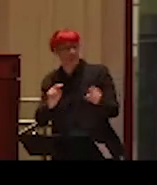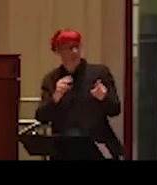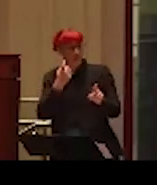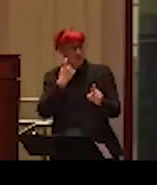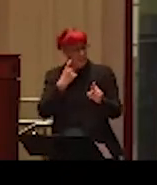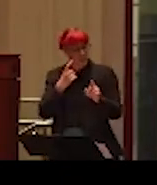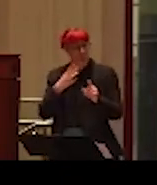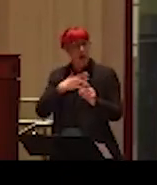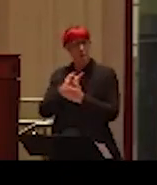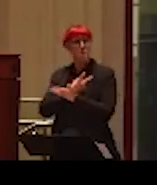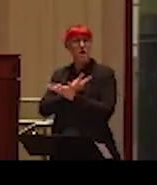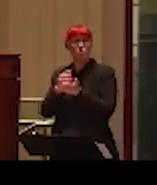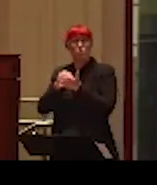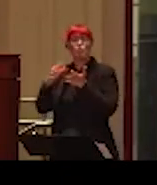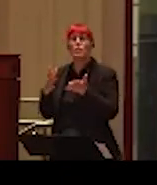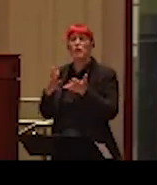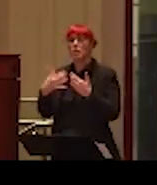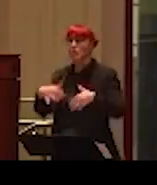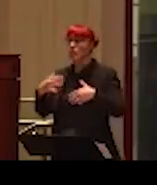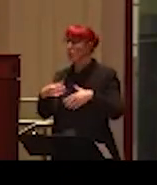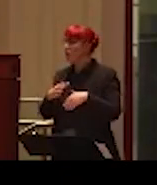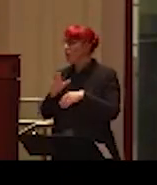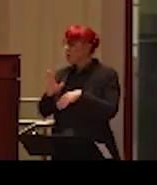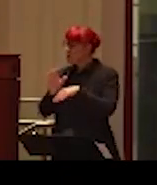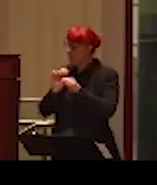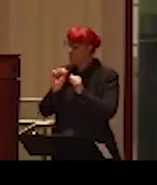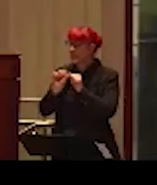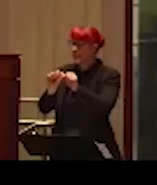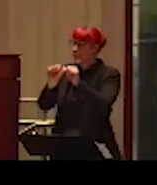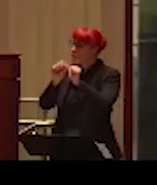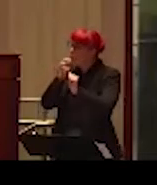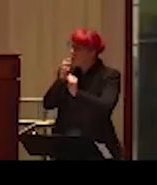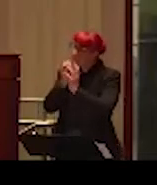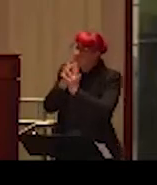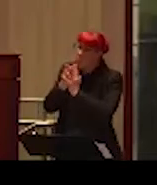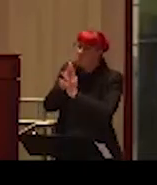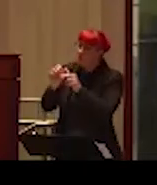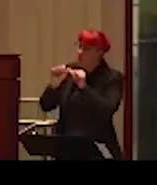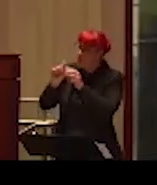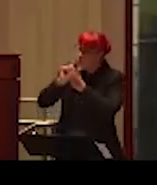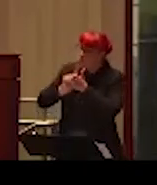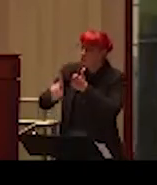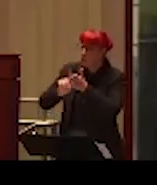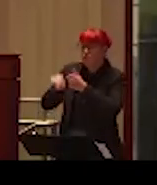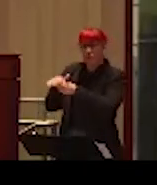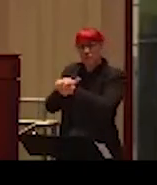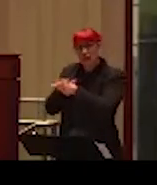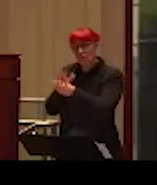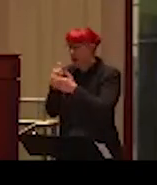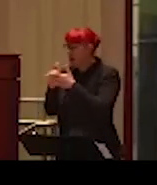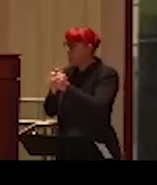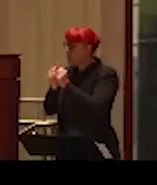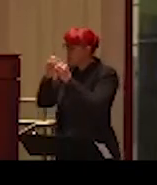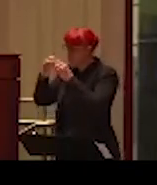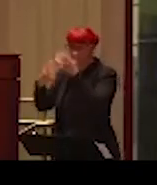and who was undeterred and kept going and doing research in this area and helping me with many projects that